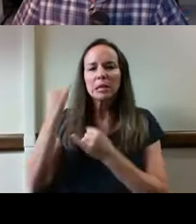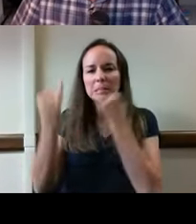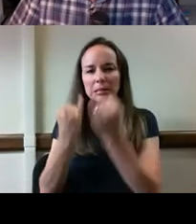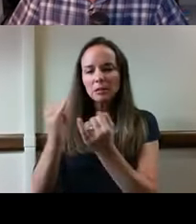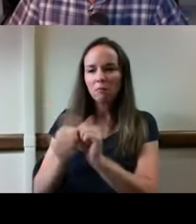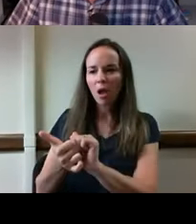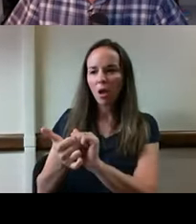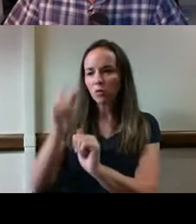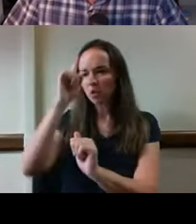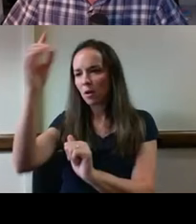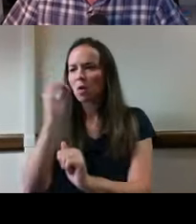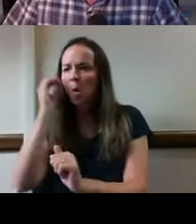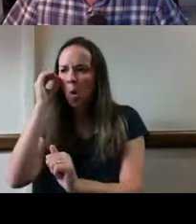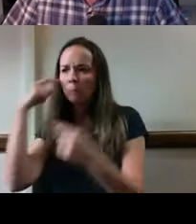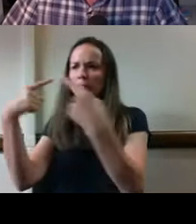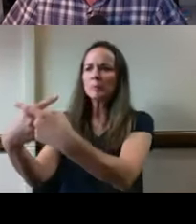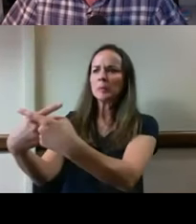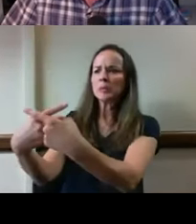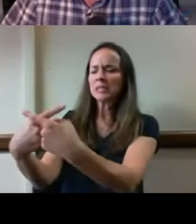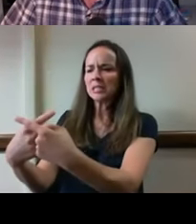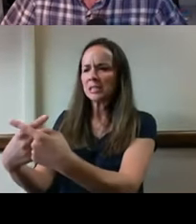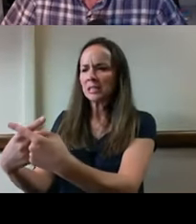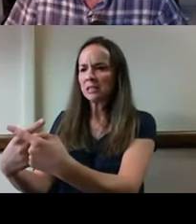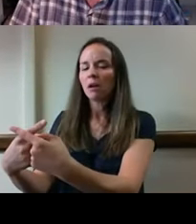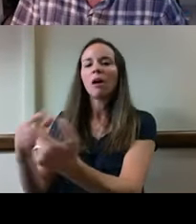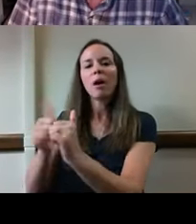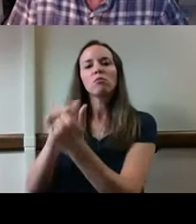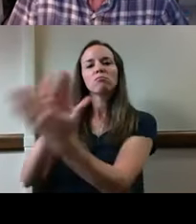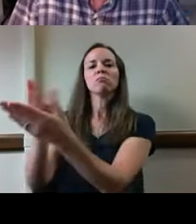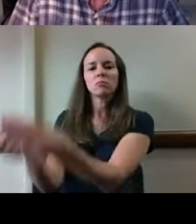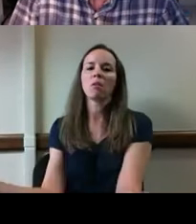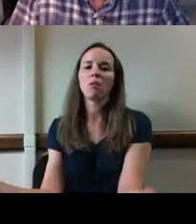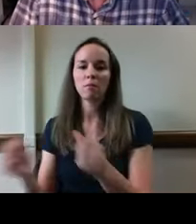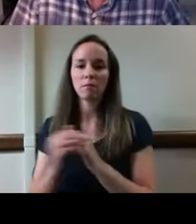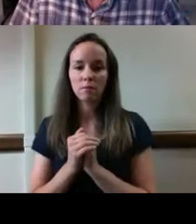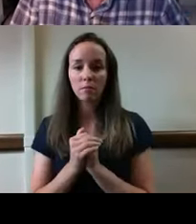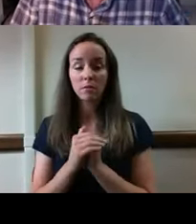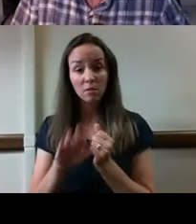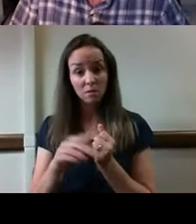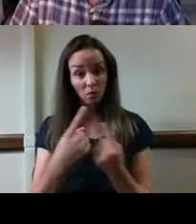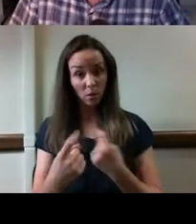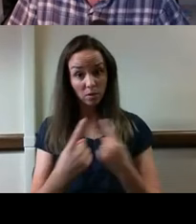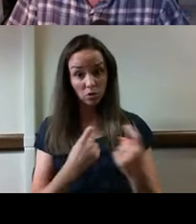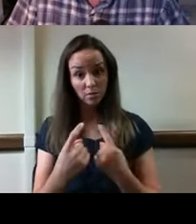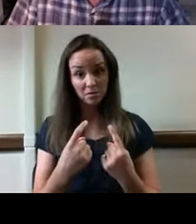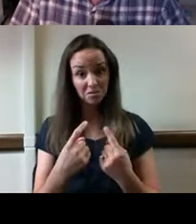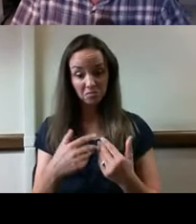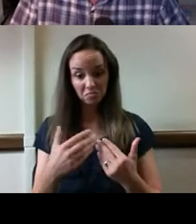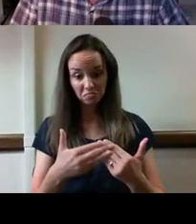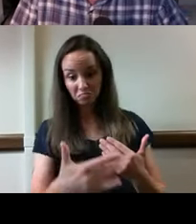related ethical considerations. If you have a question as we go along,